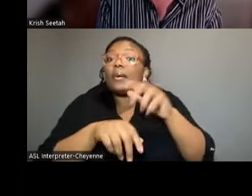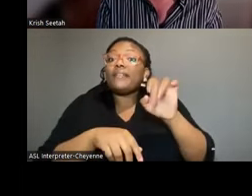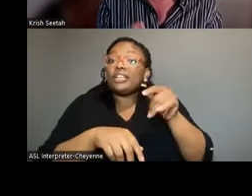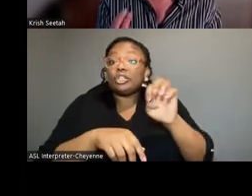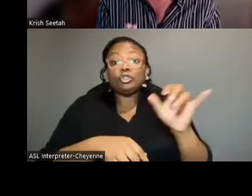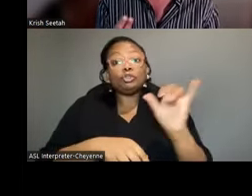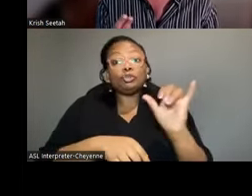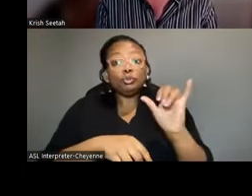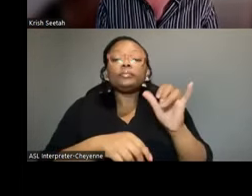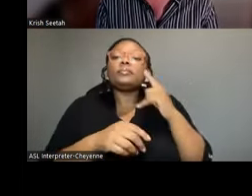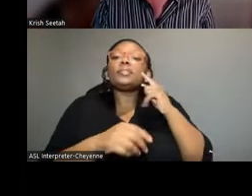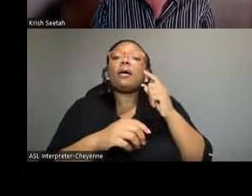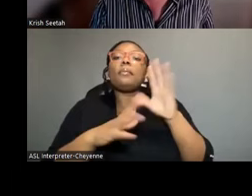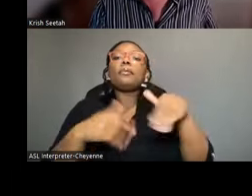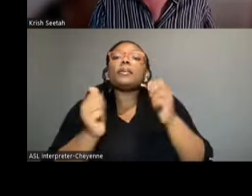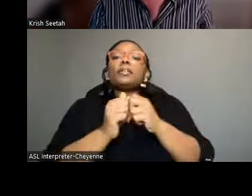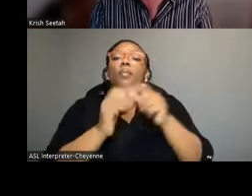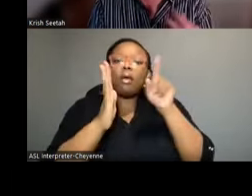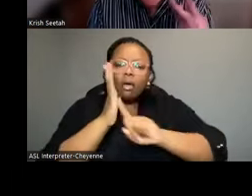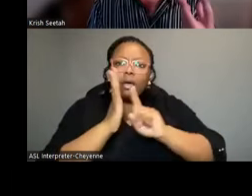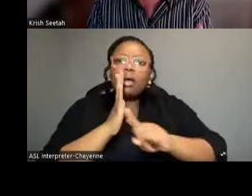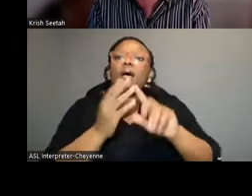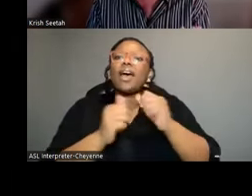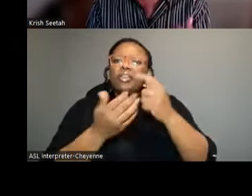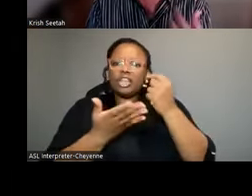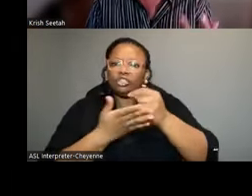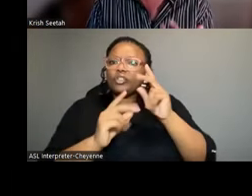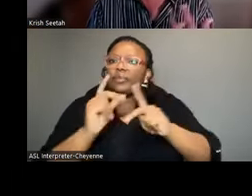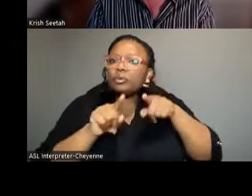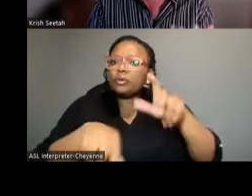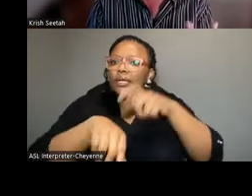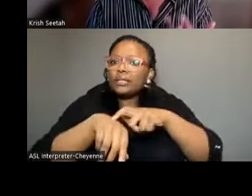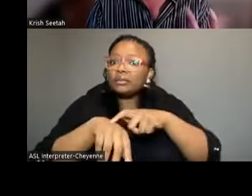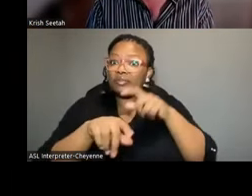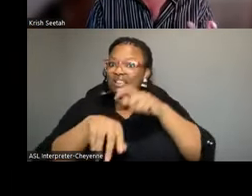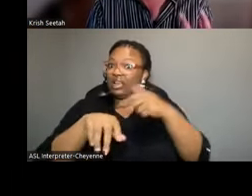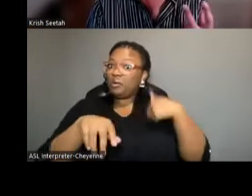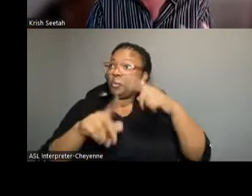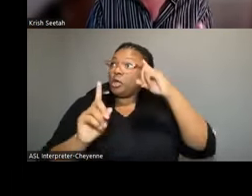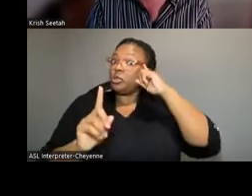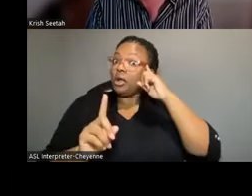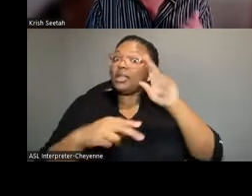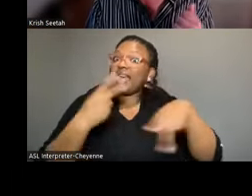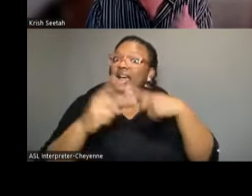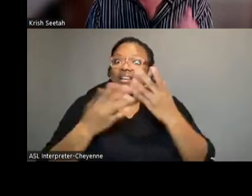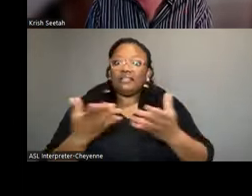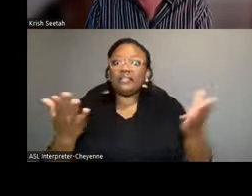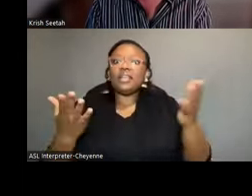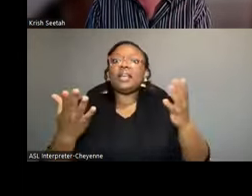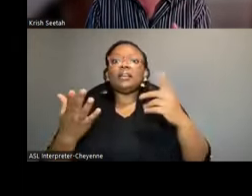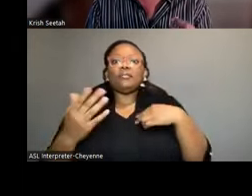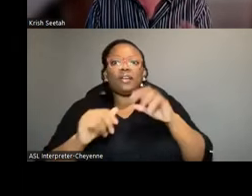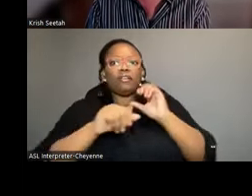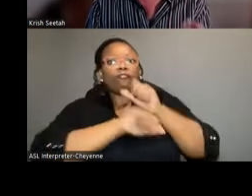well. So it sort of gives us an insight into the treatments of people during a period when we thought the this type of draconian and very